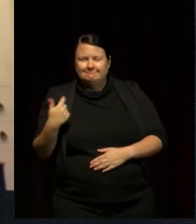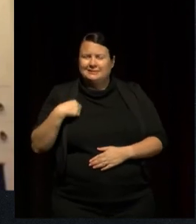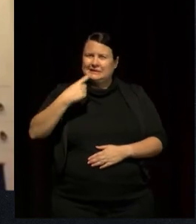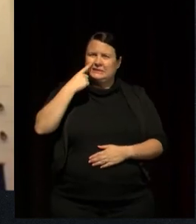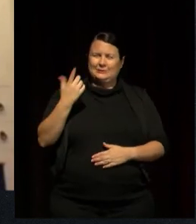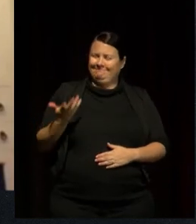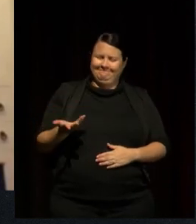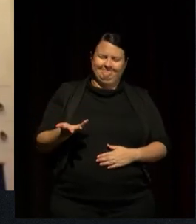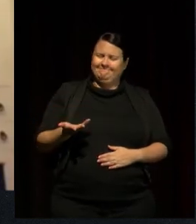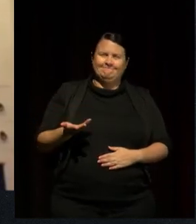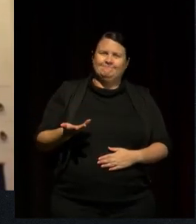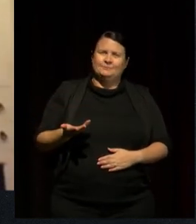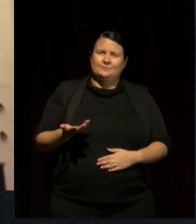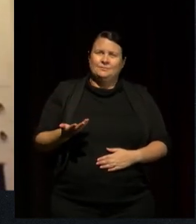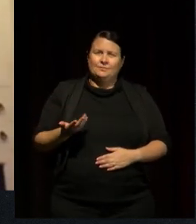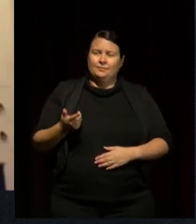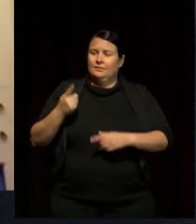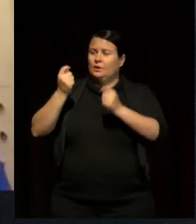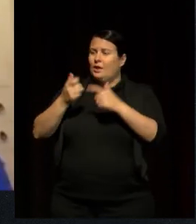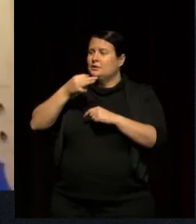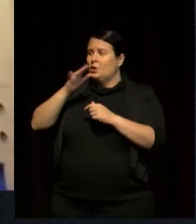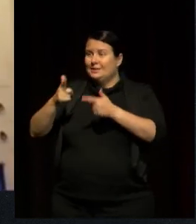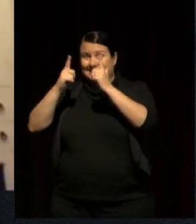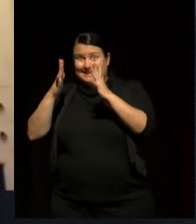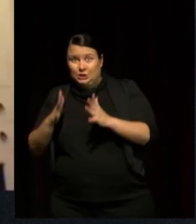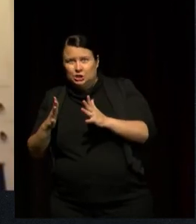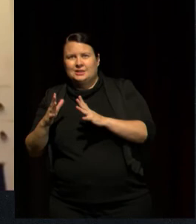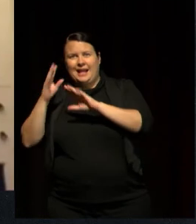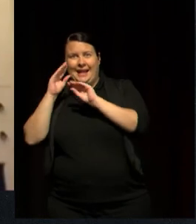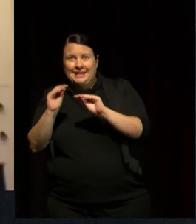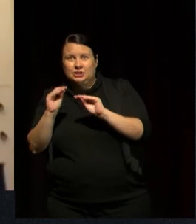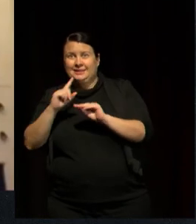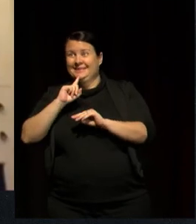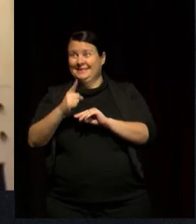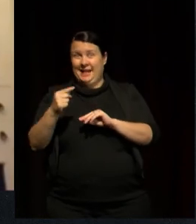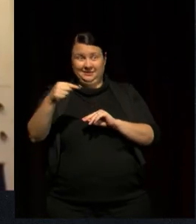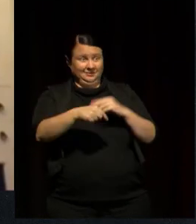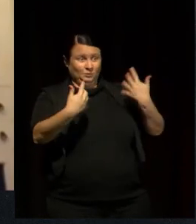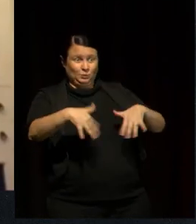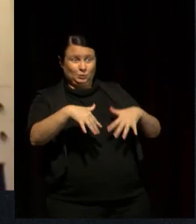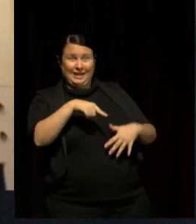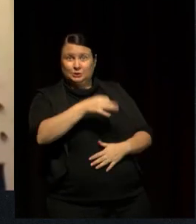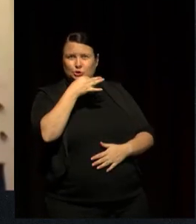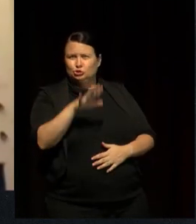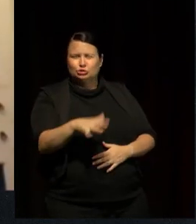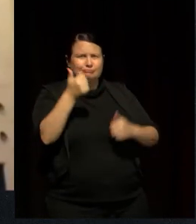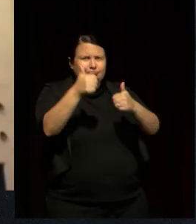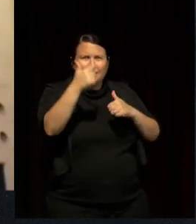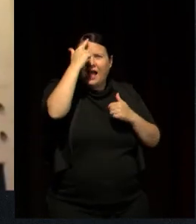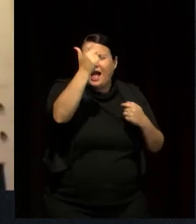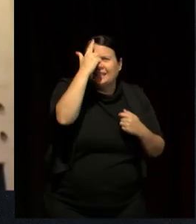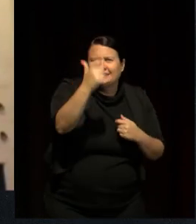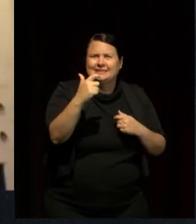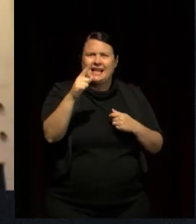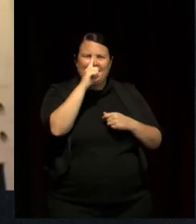between early childhood teachers and educators saying that children's voices were valid and that children